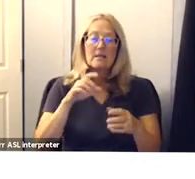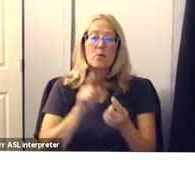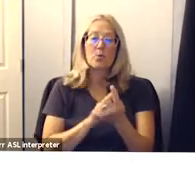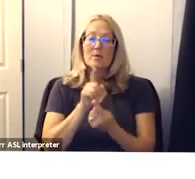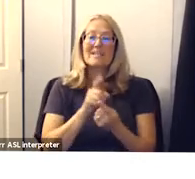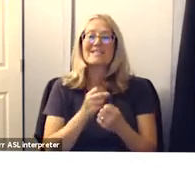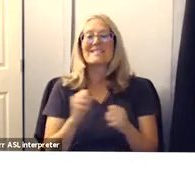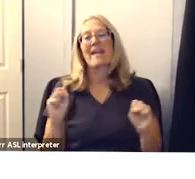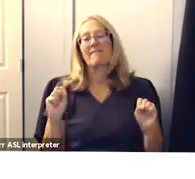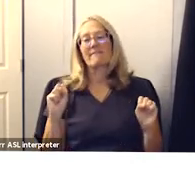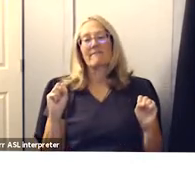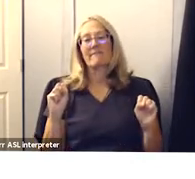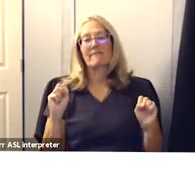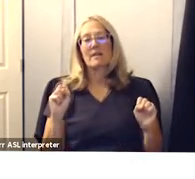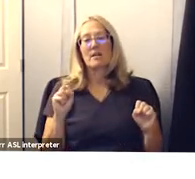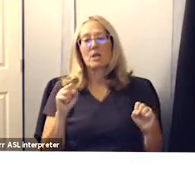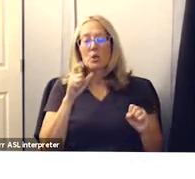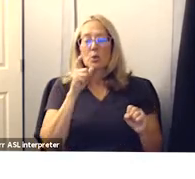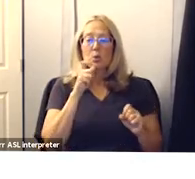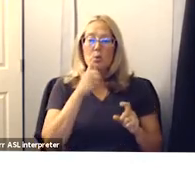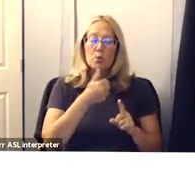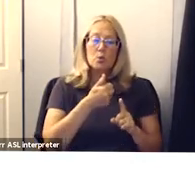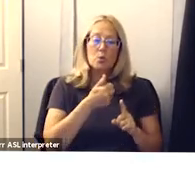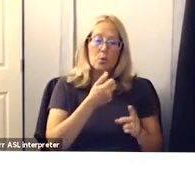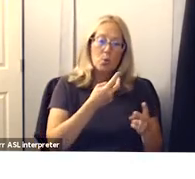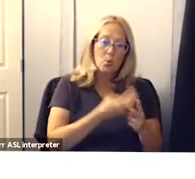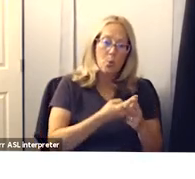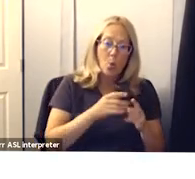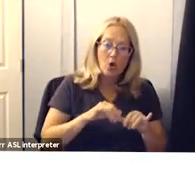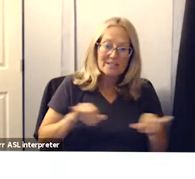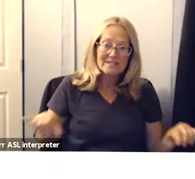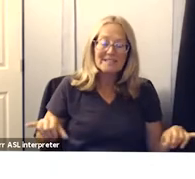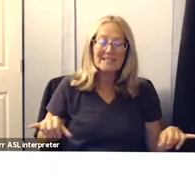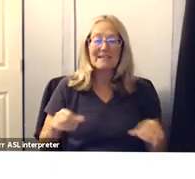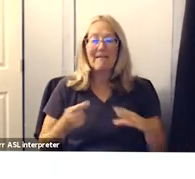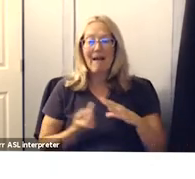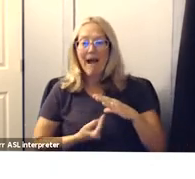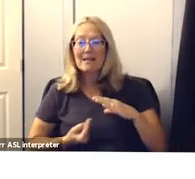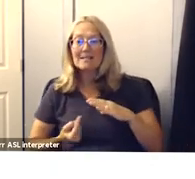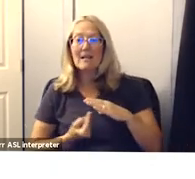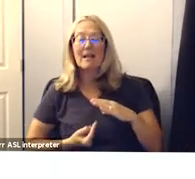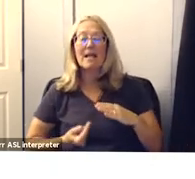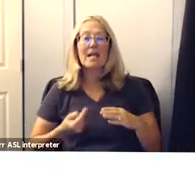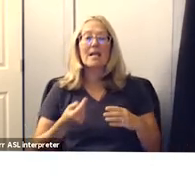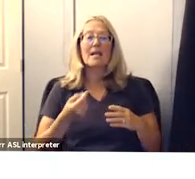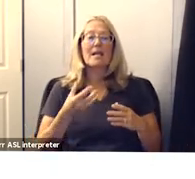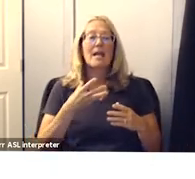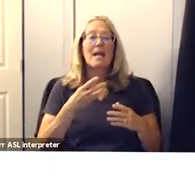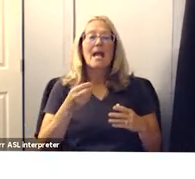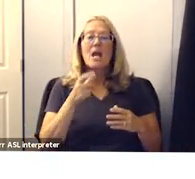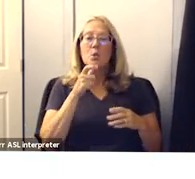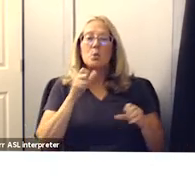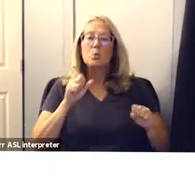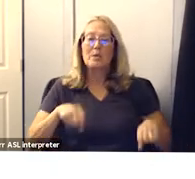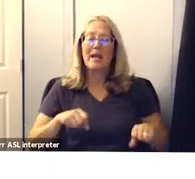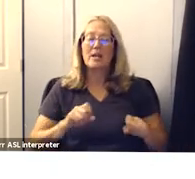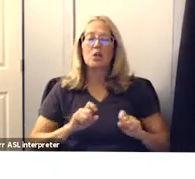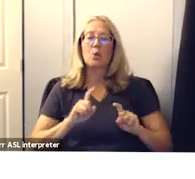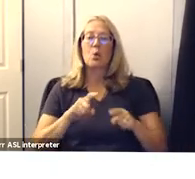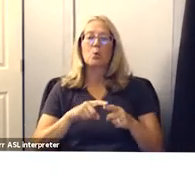we know who needs to quarantine or isolate and who needs to and who's able to come to school